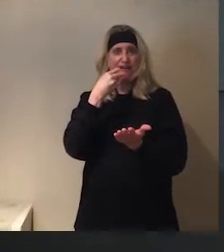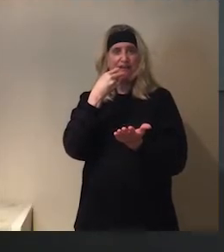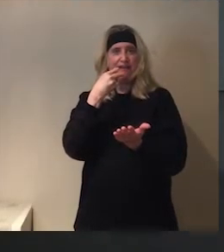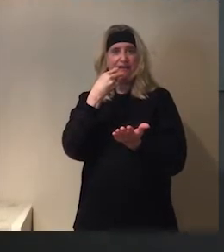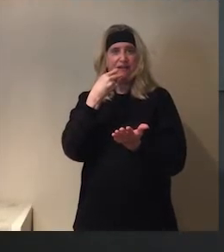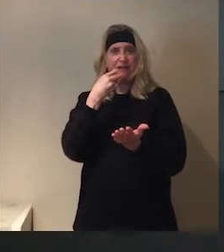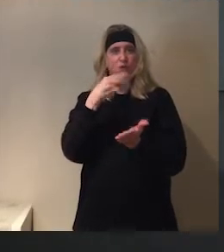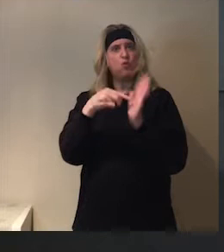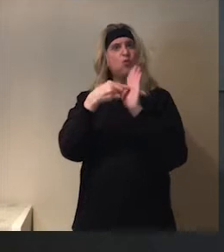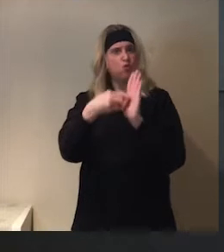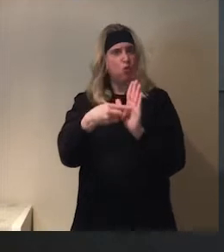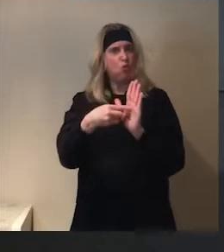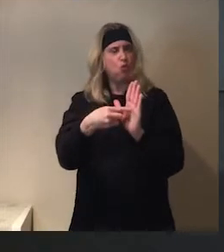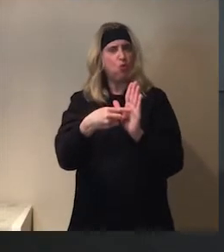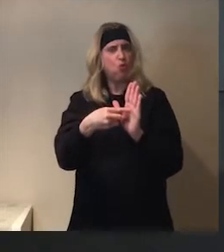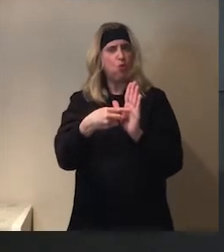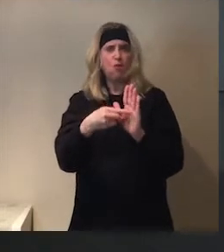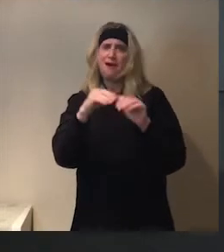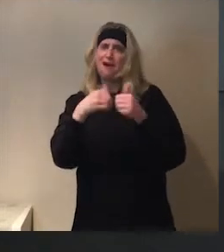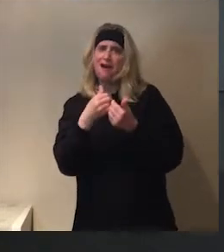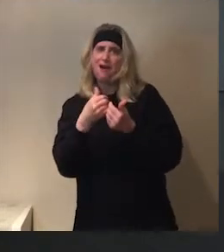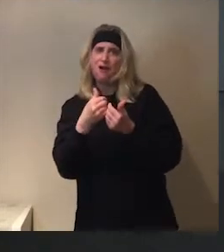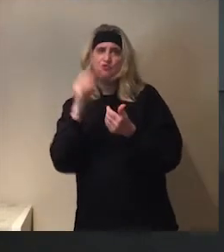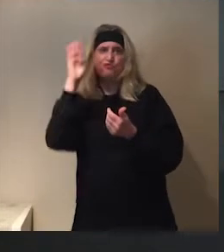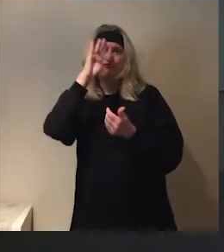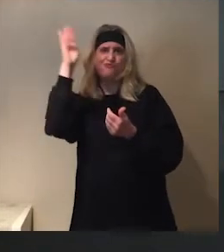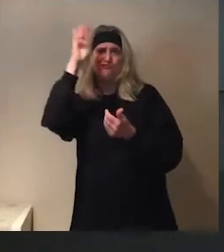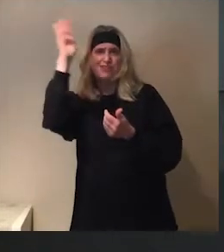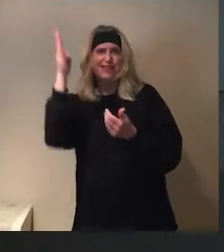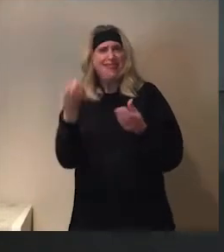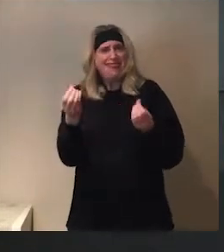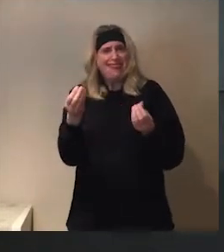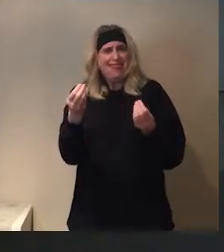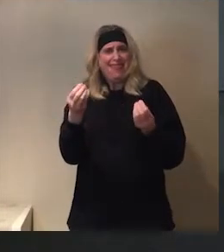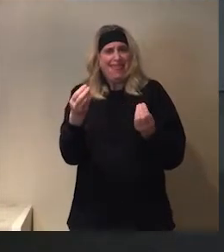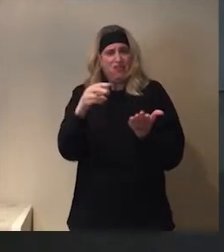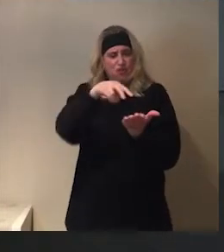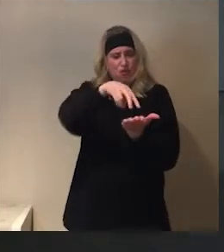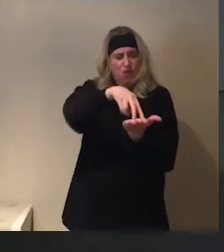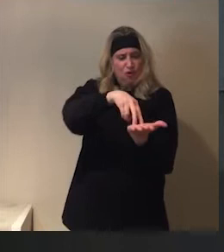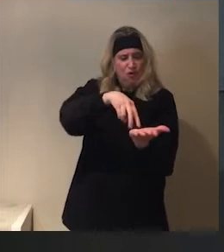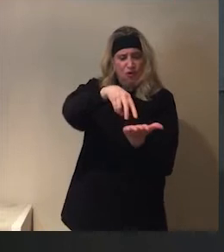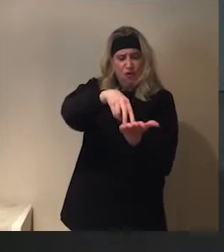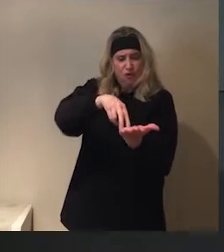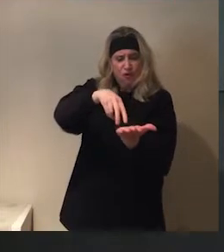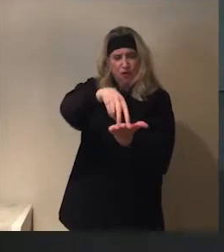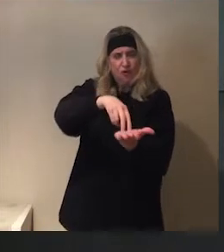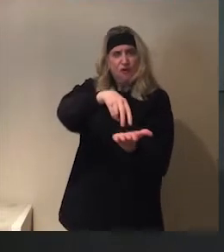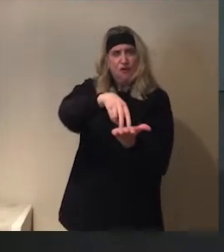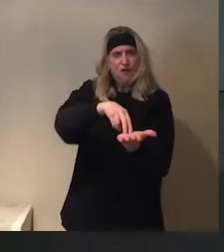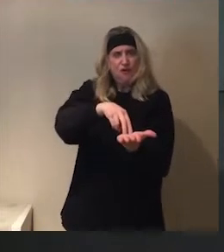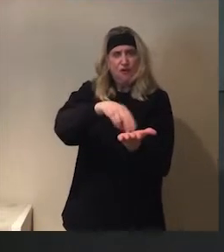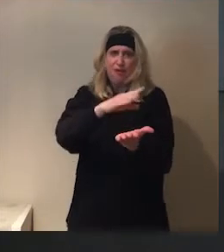we will show you, I will show you how to create texture. Texture. Oh, wow. And the fork, you can find in the